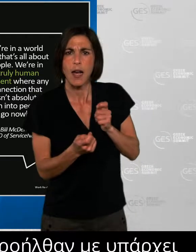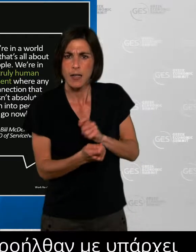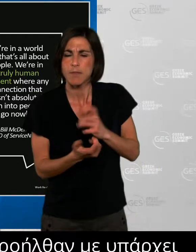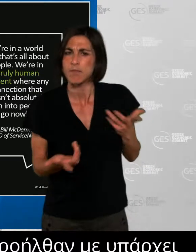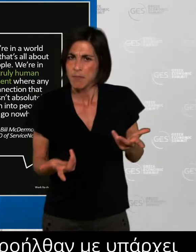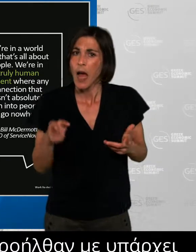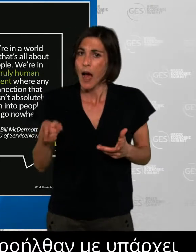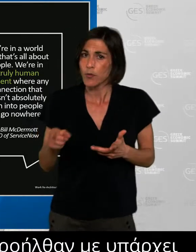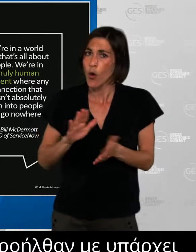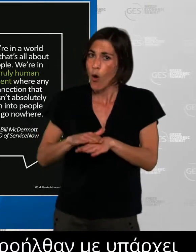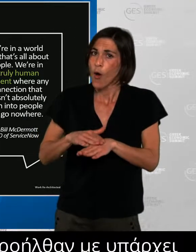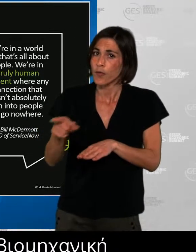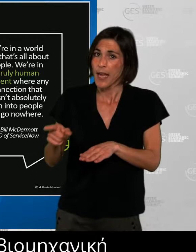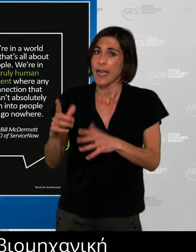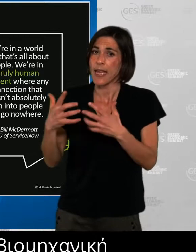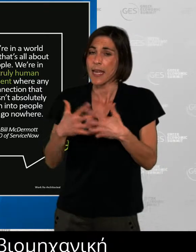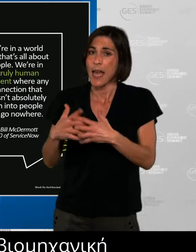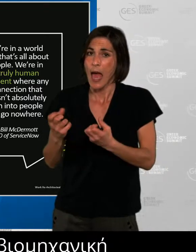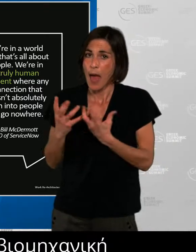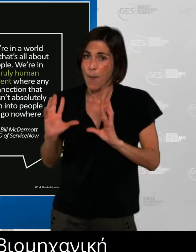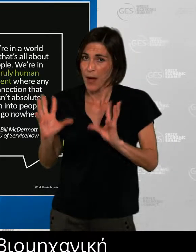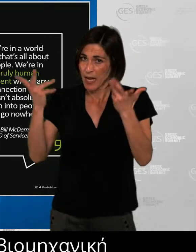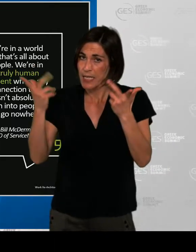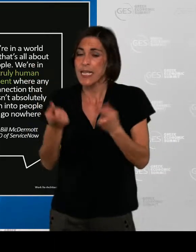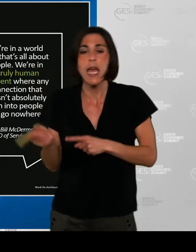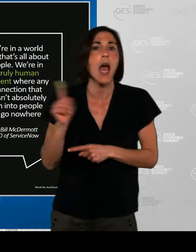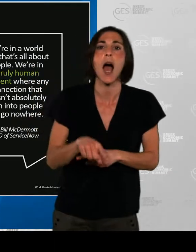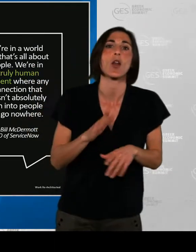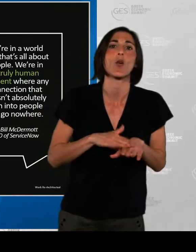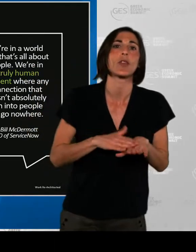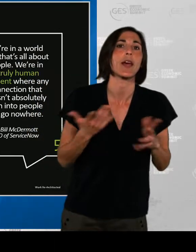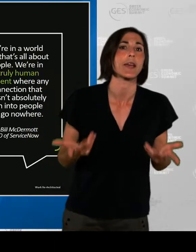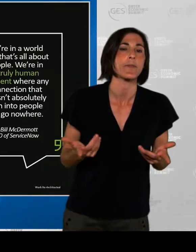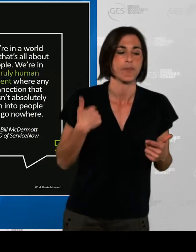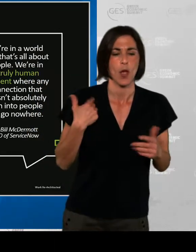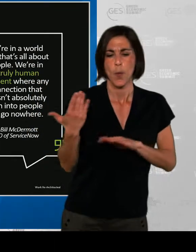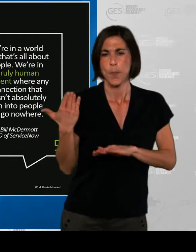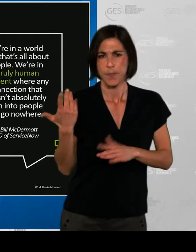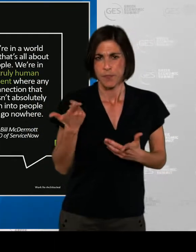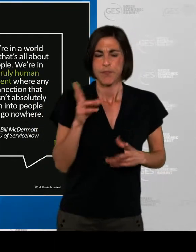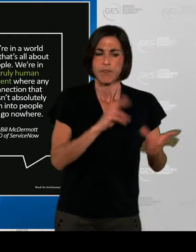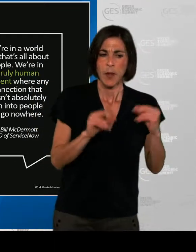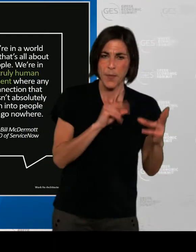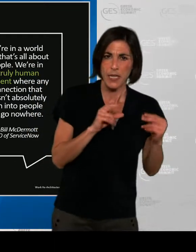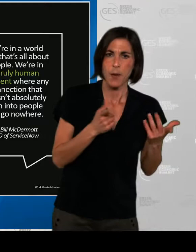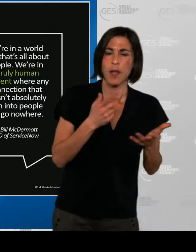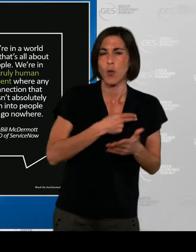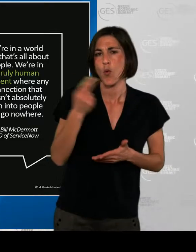some other thinkers recently, Thomas Friedman, who's a well-known author and a